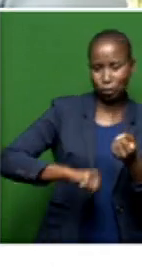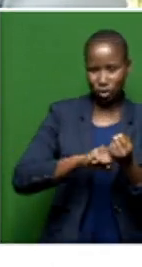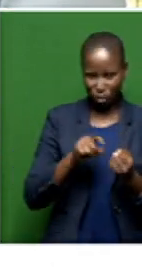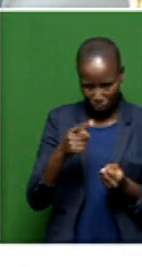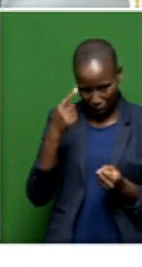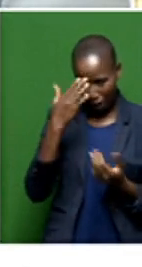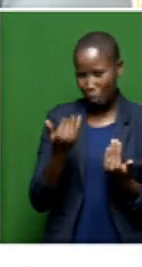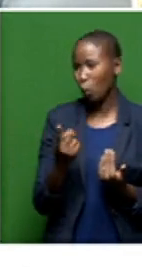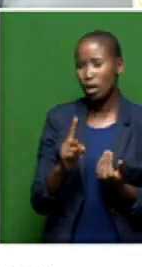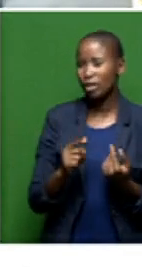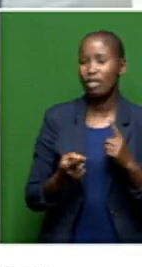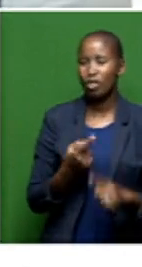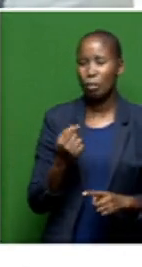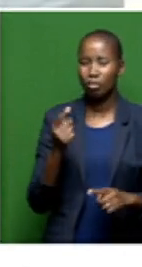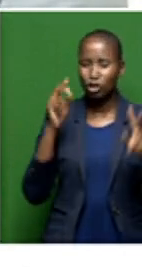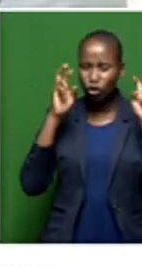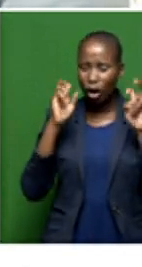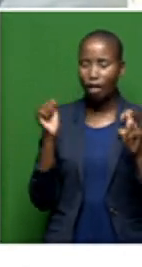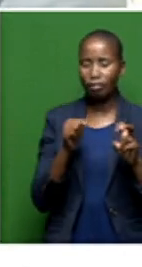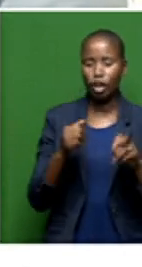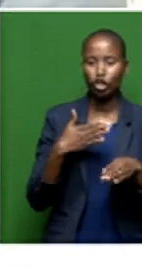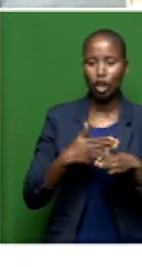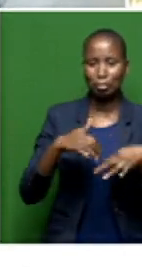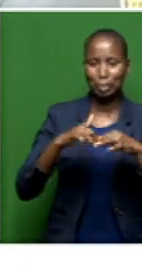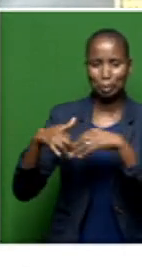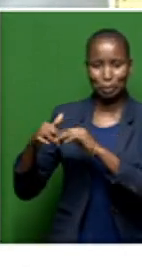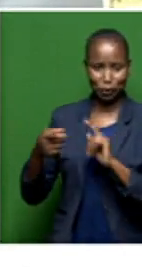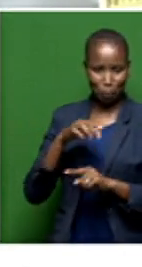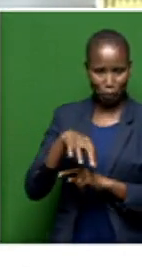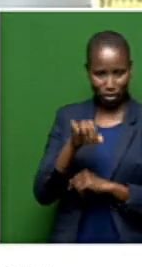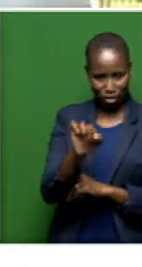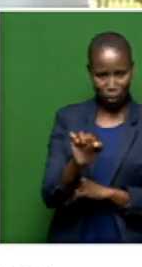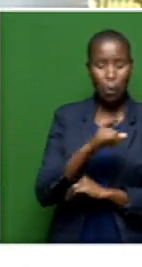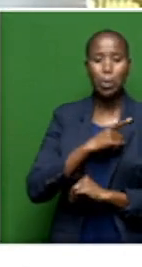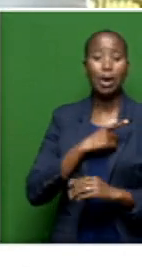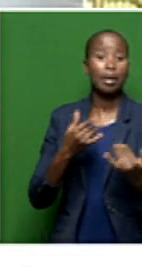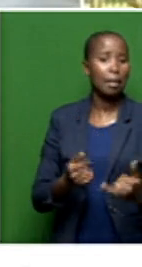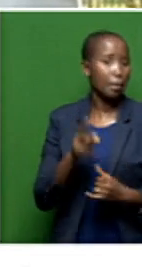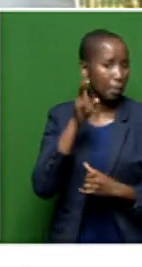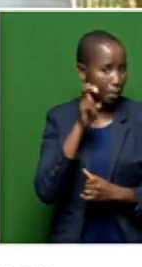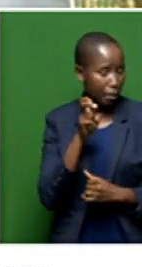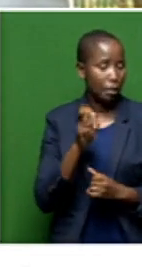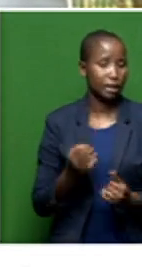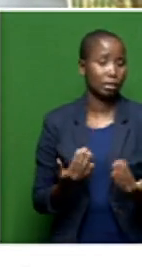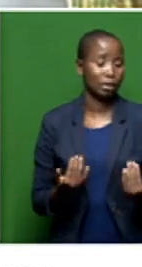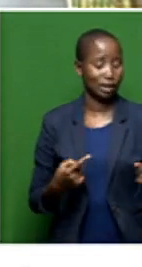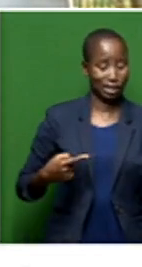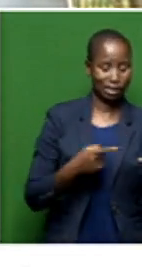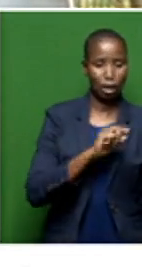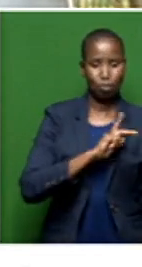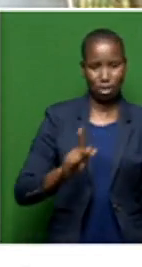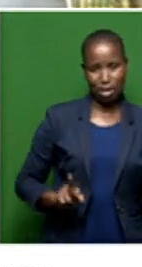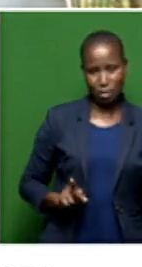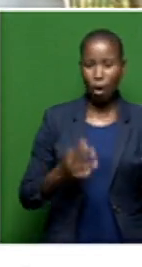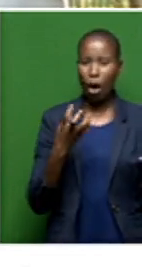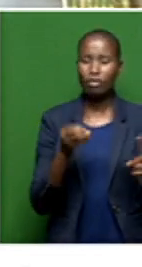that you expect when you talk of job creation here in the province, when we are yet to hear, as we are expected to listen to the Premier, you've